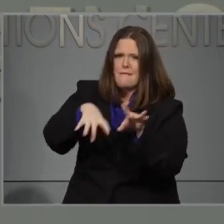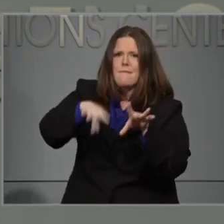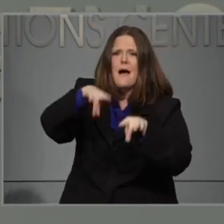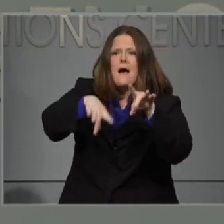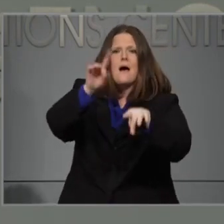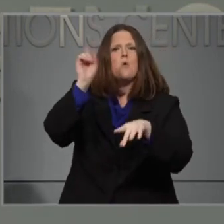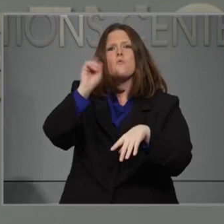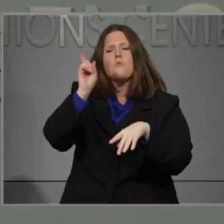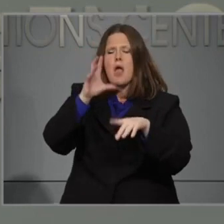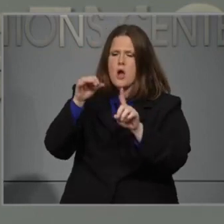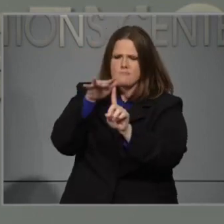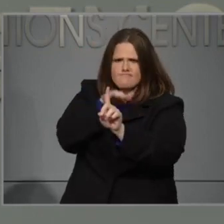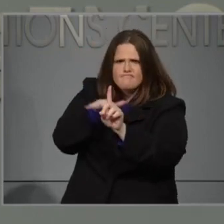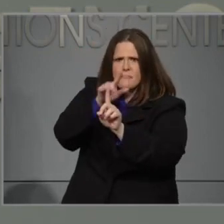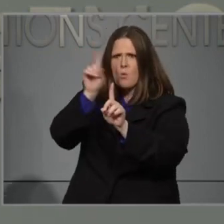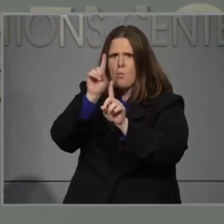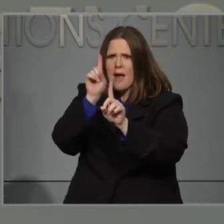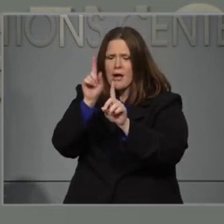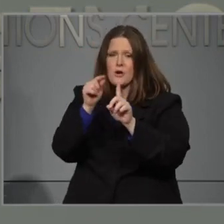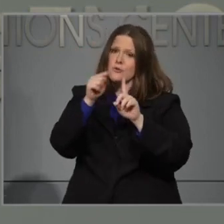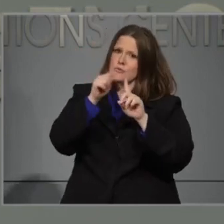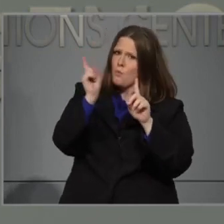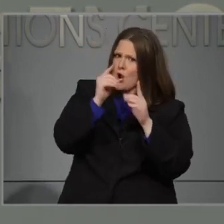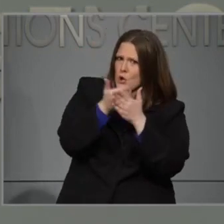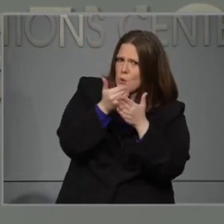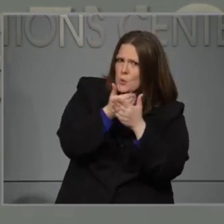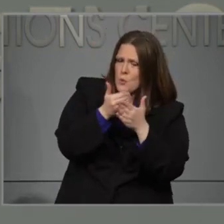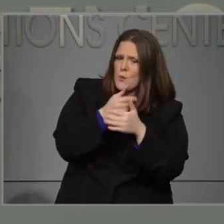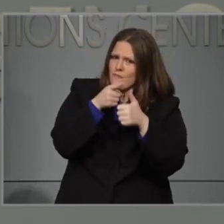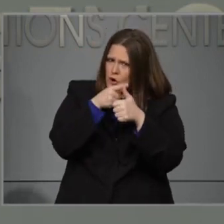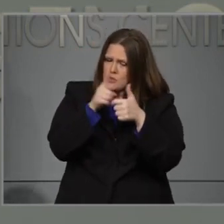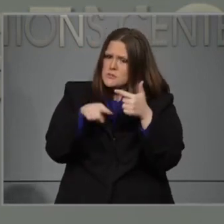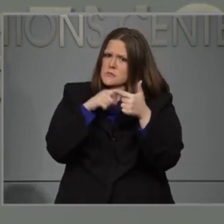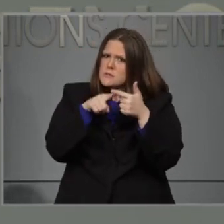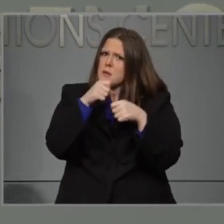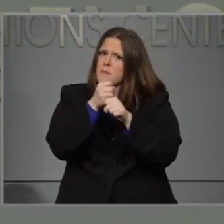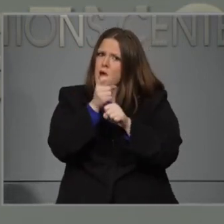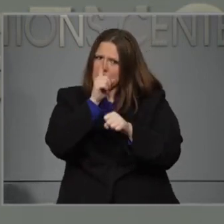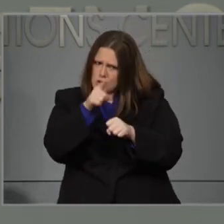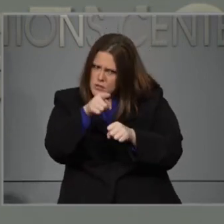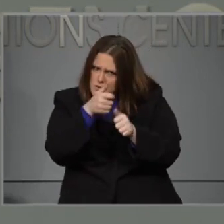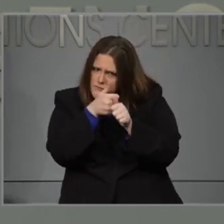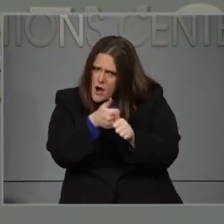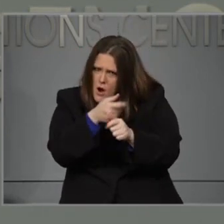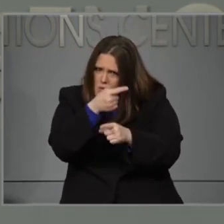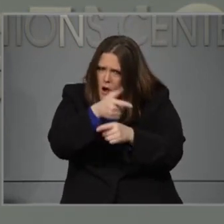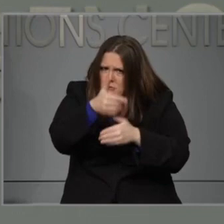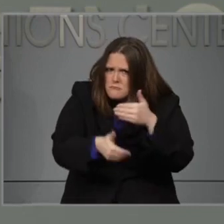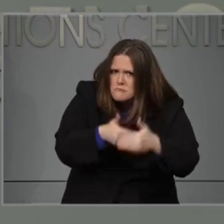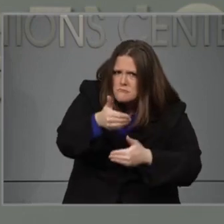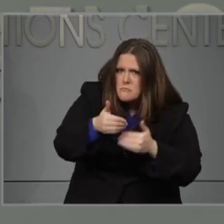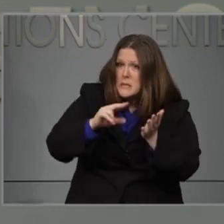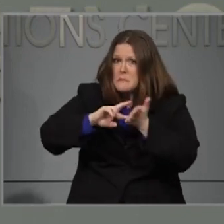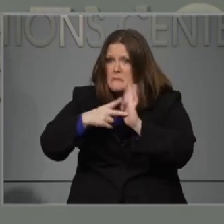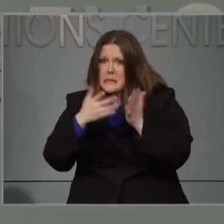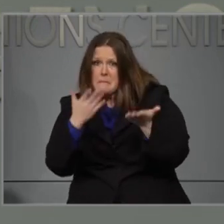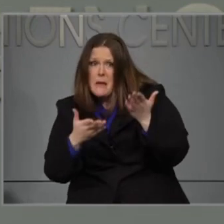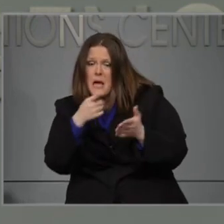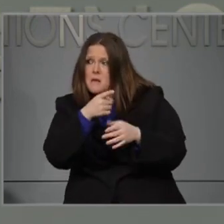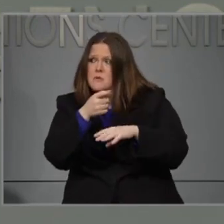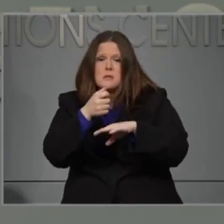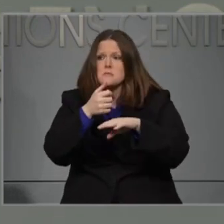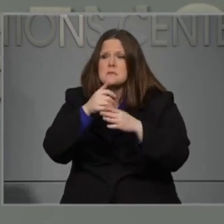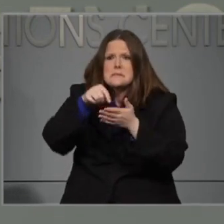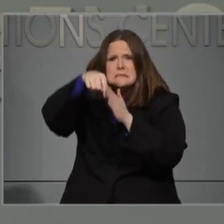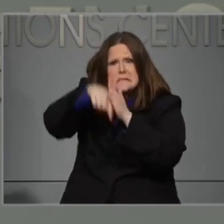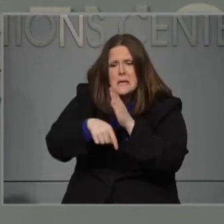other contacts, number one, but also to make sure that folks are taking the proper protocols, whether that's some additional